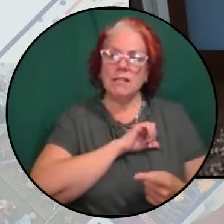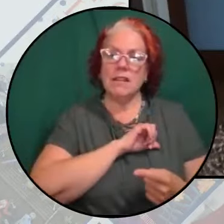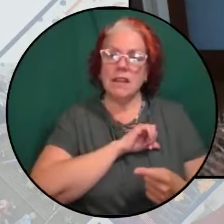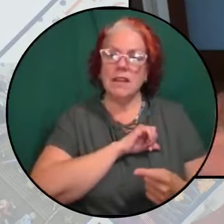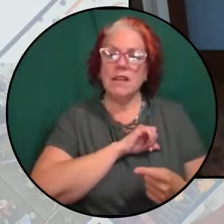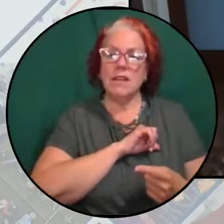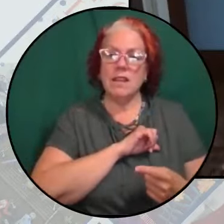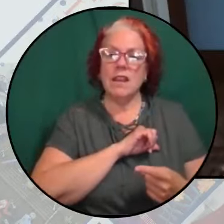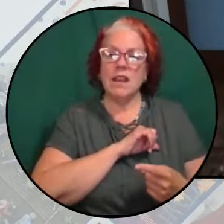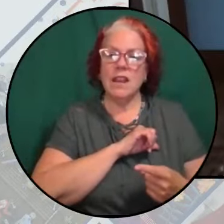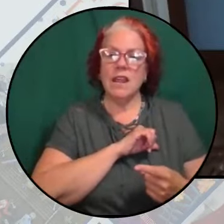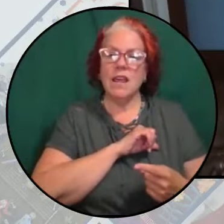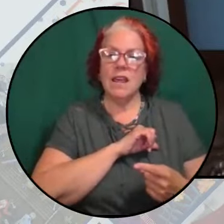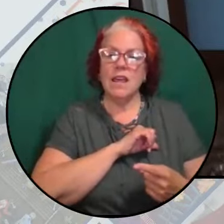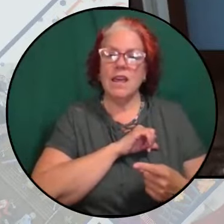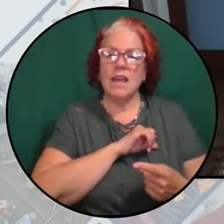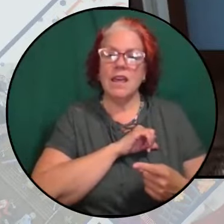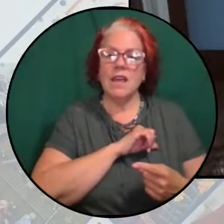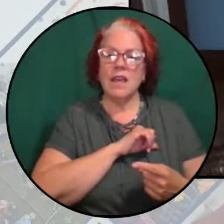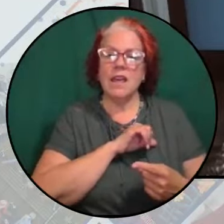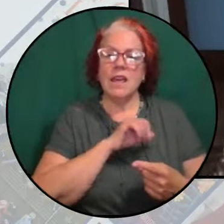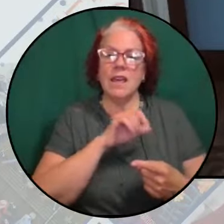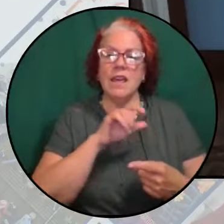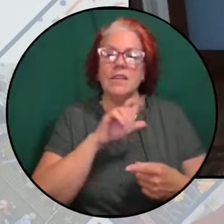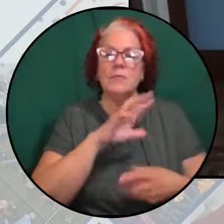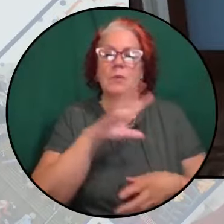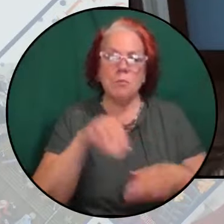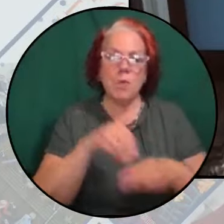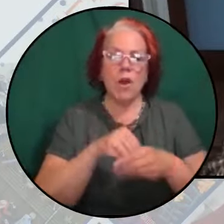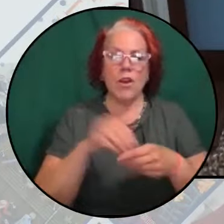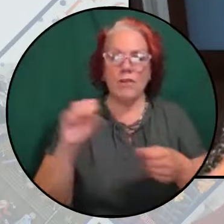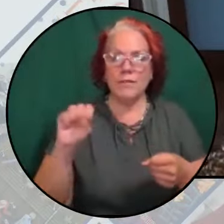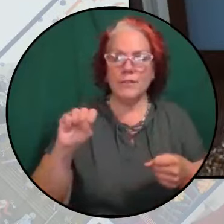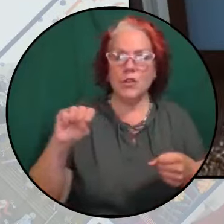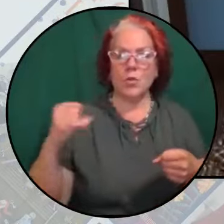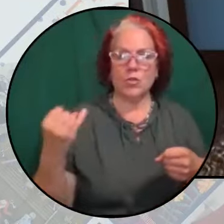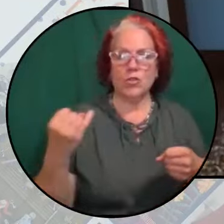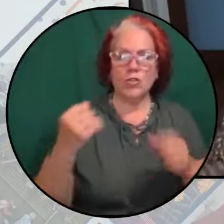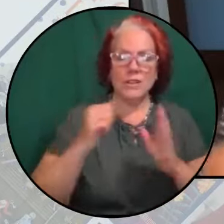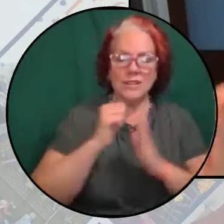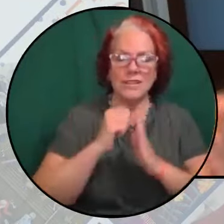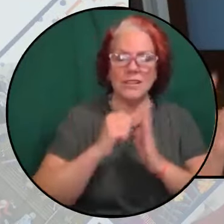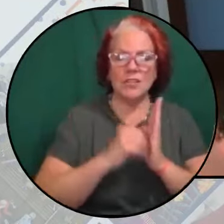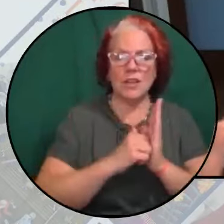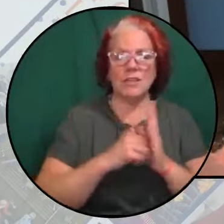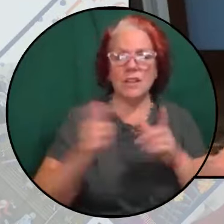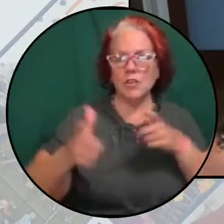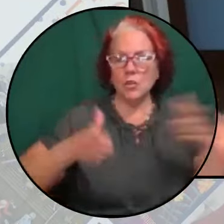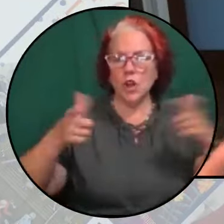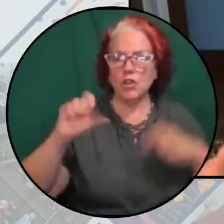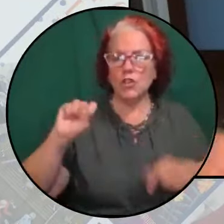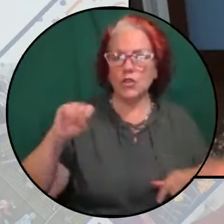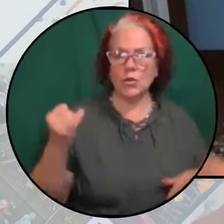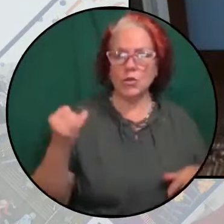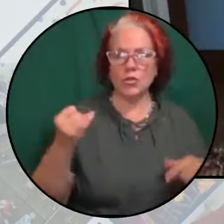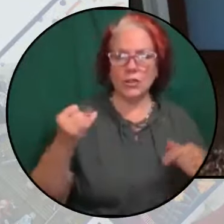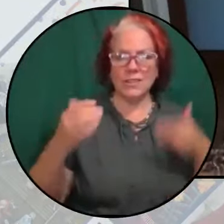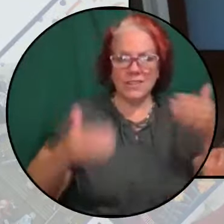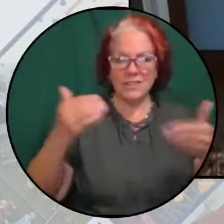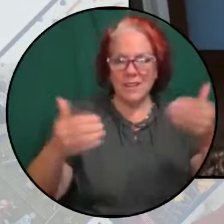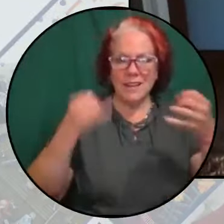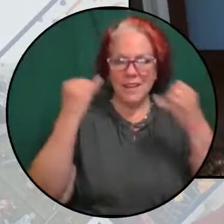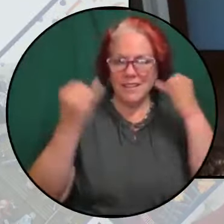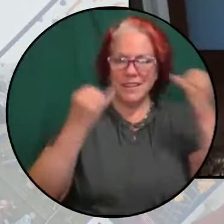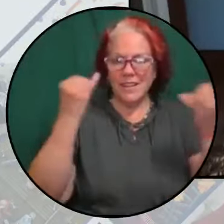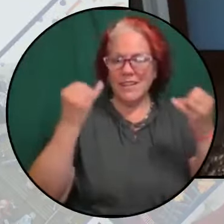incorporated into social justice agendas, larger social justice agendas. That was